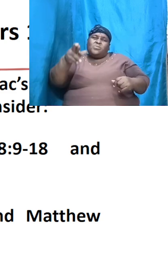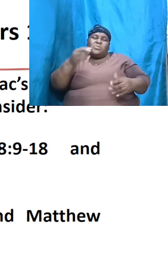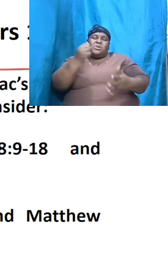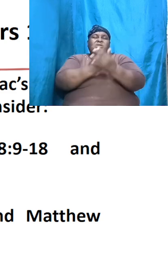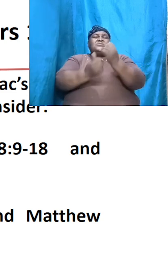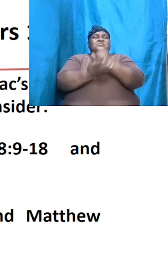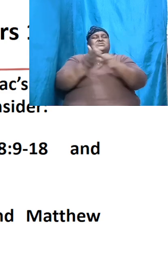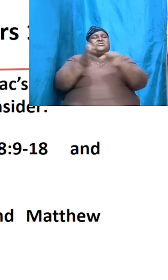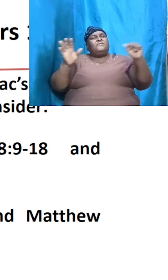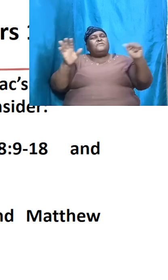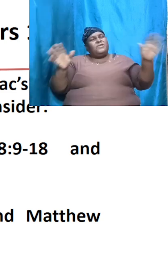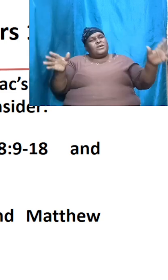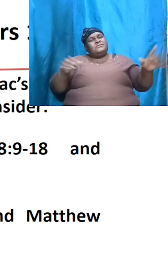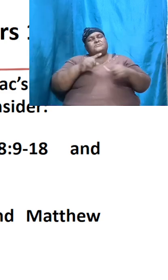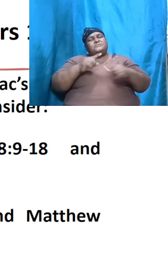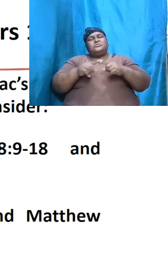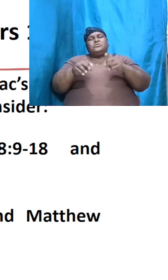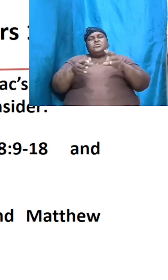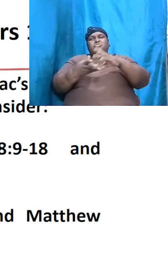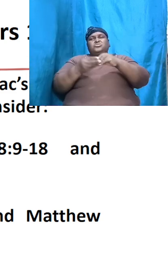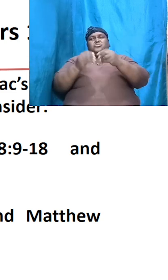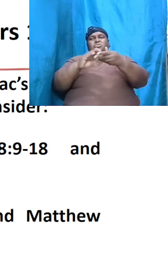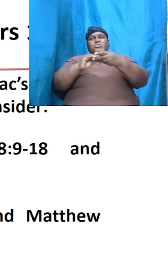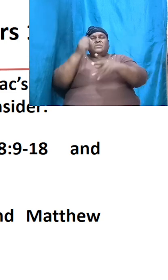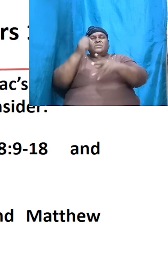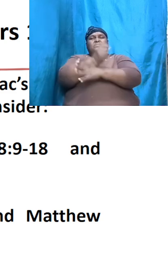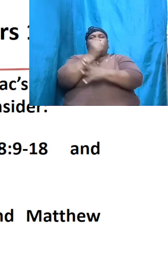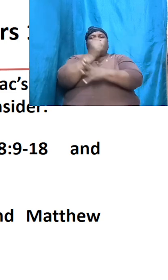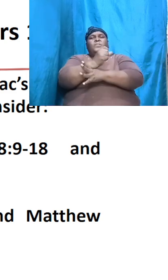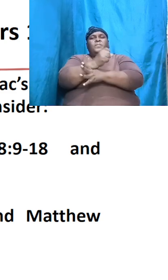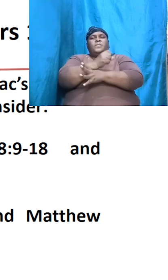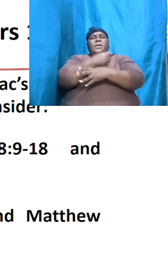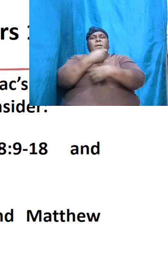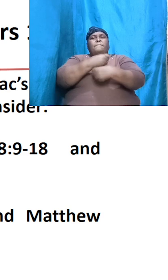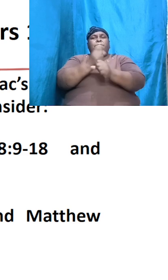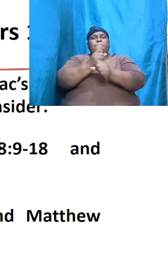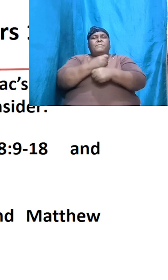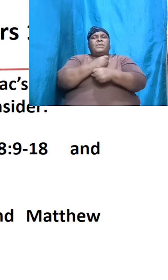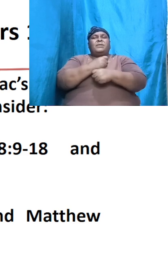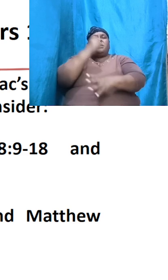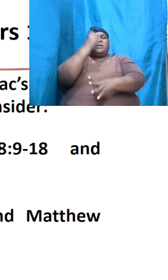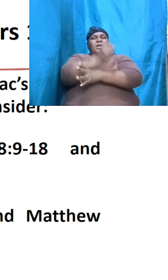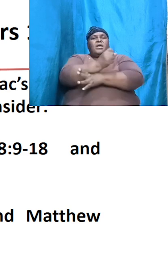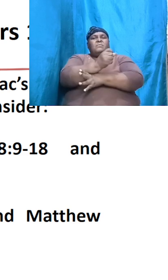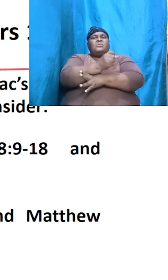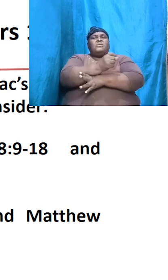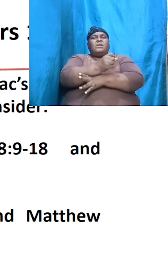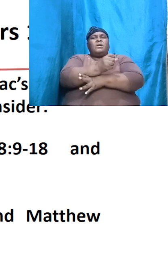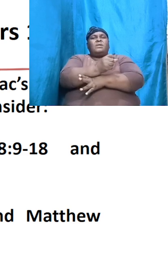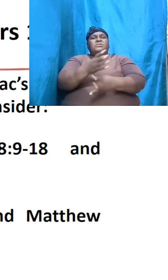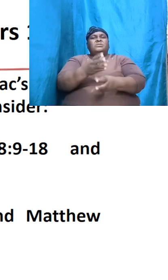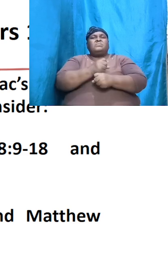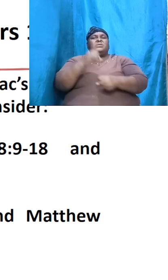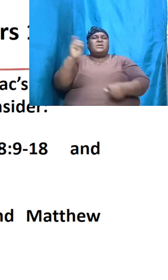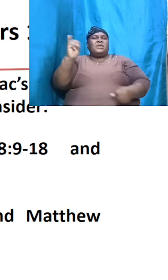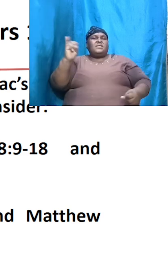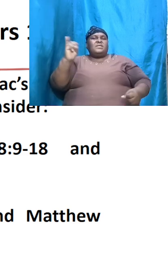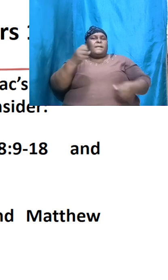story of Genesis when God took allowed Abraham to take back Isaac he made provision